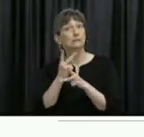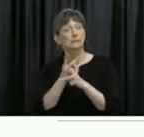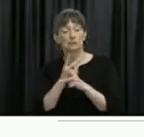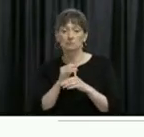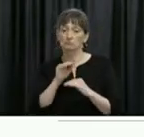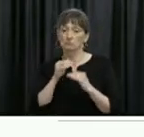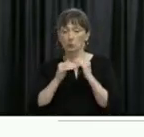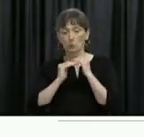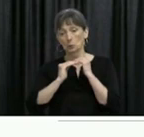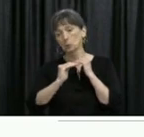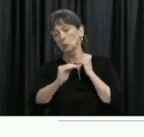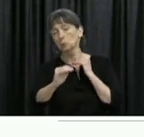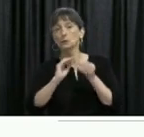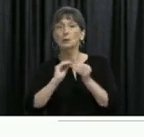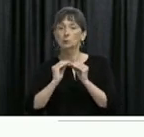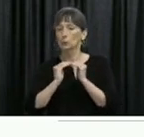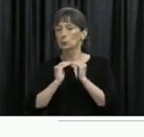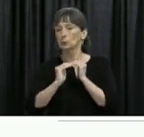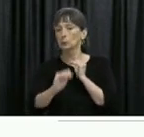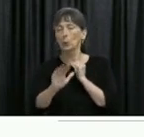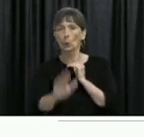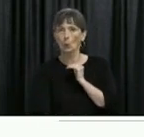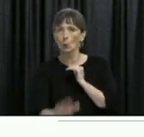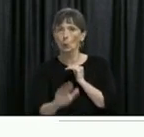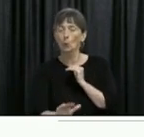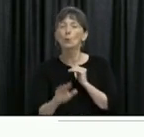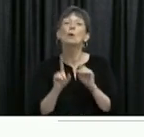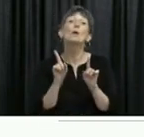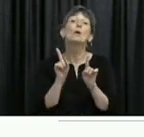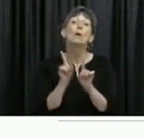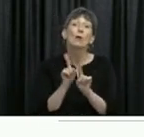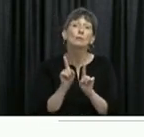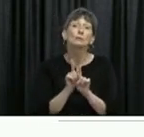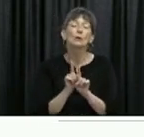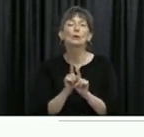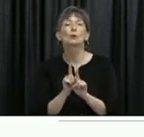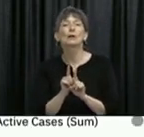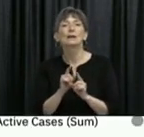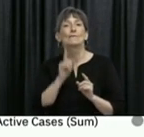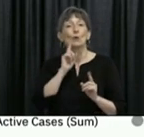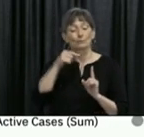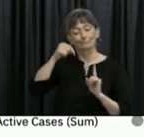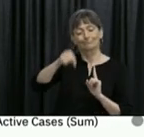for our province, and also the importance of daily contacts and contact tracing.